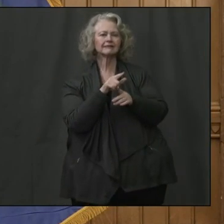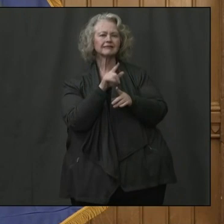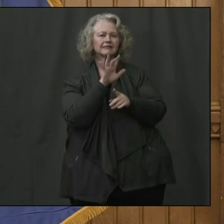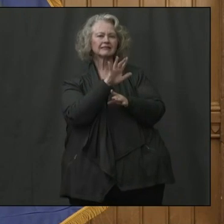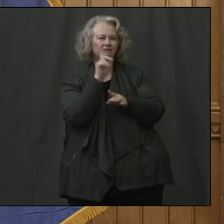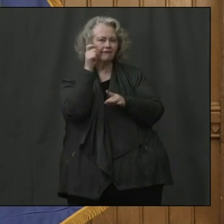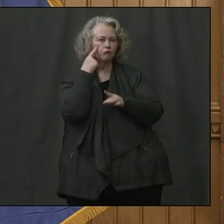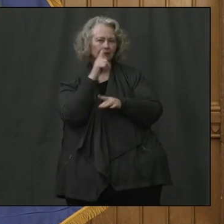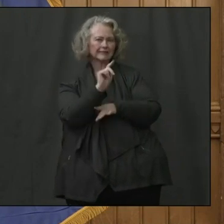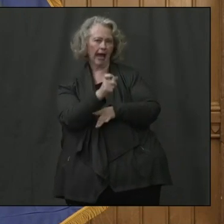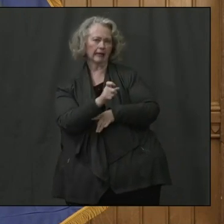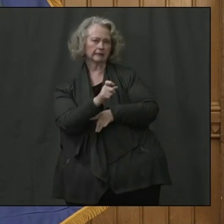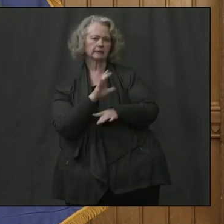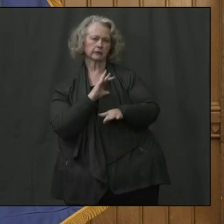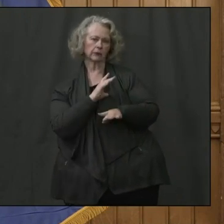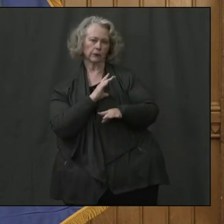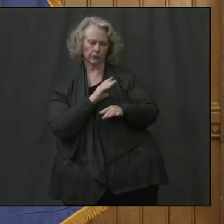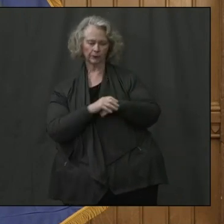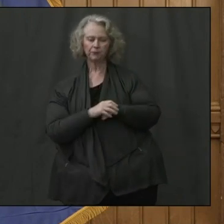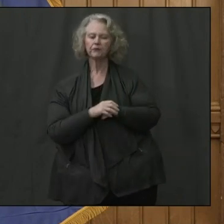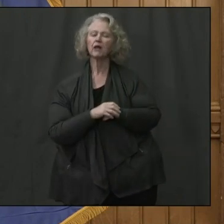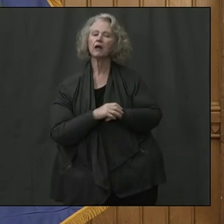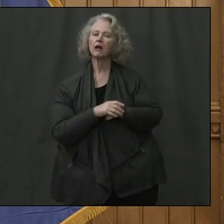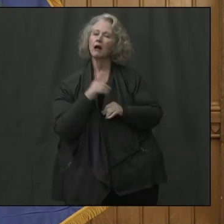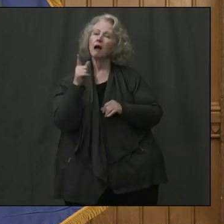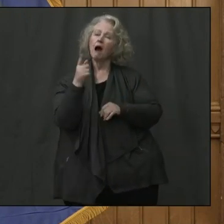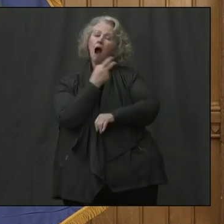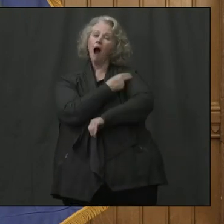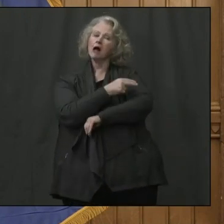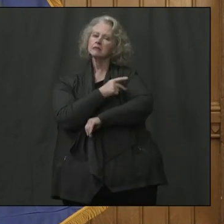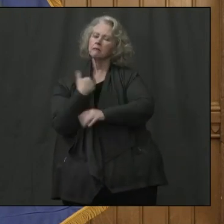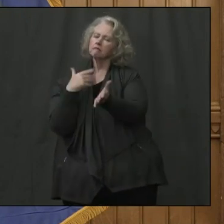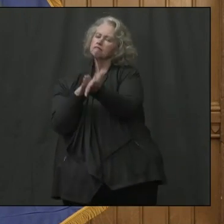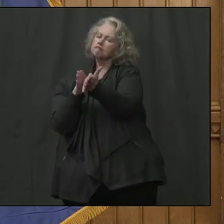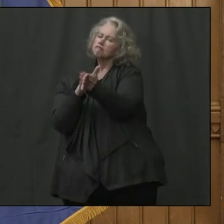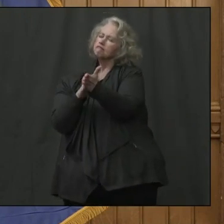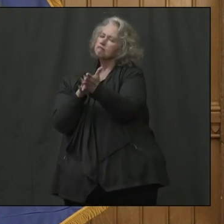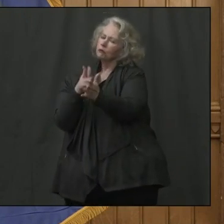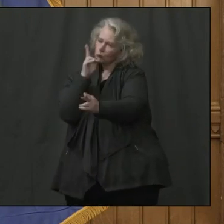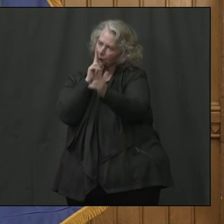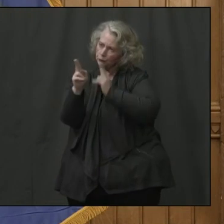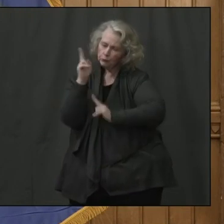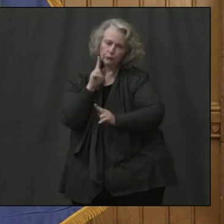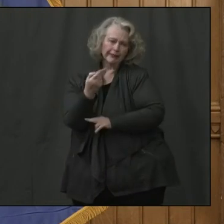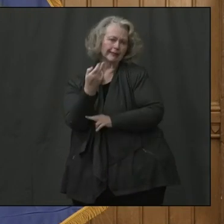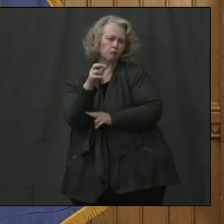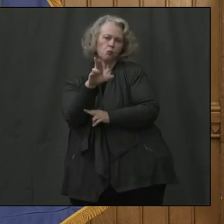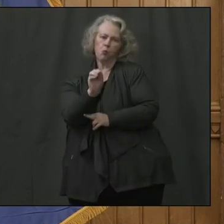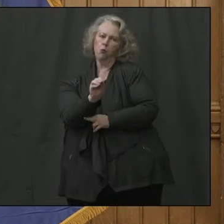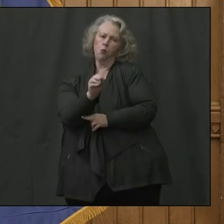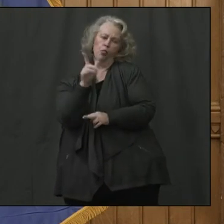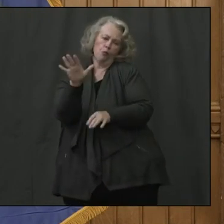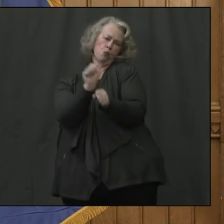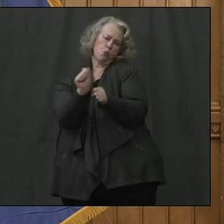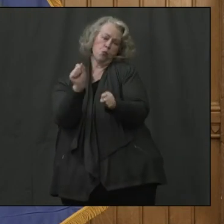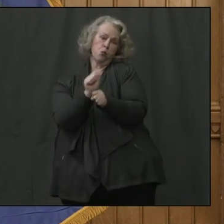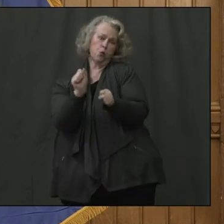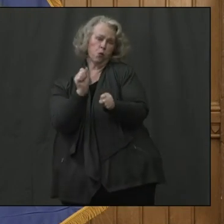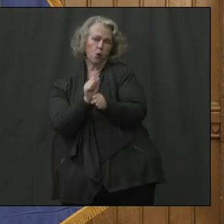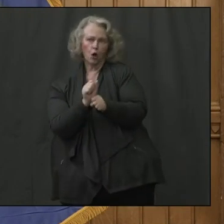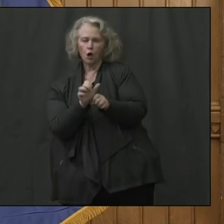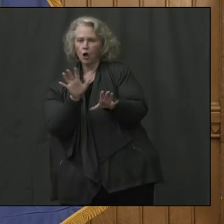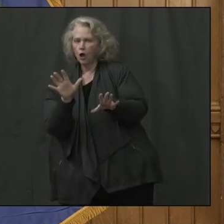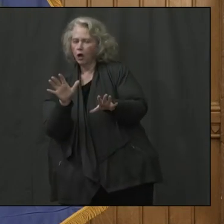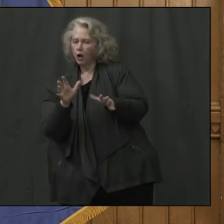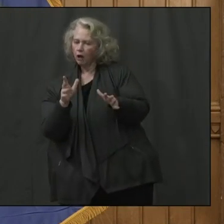Our hospitals, who have done such heroic effort, are running on fumes in